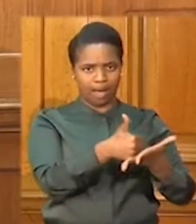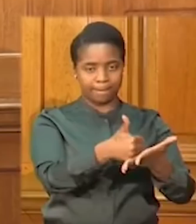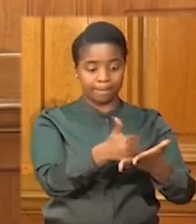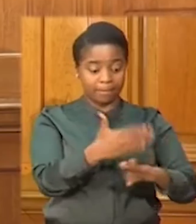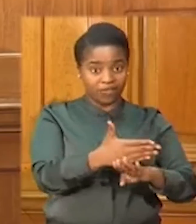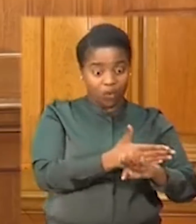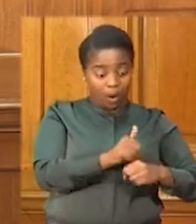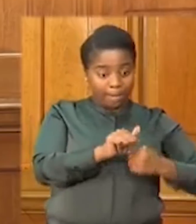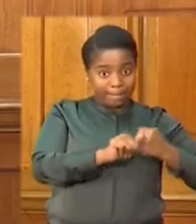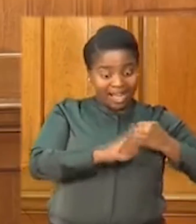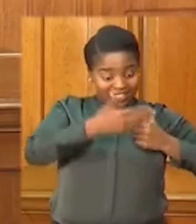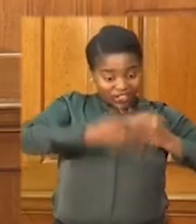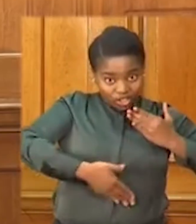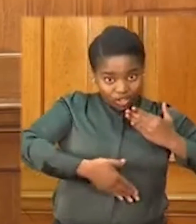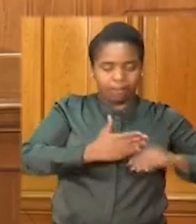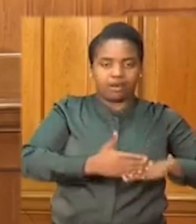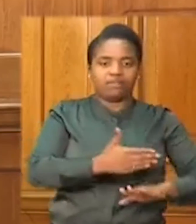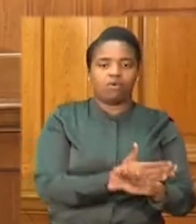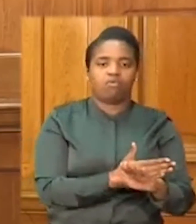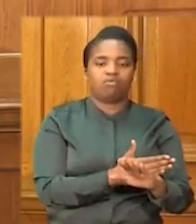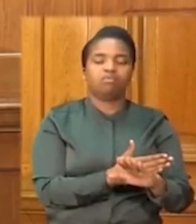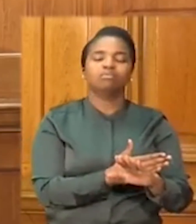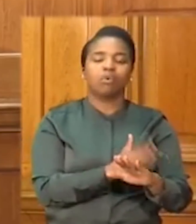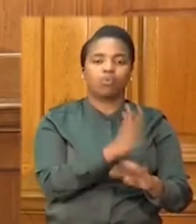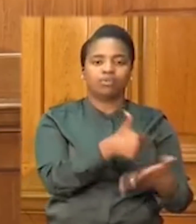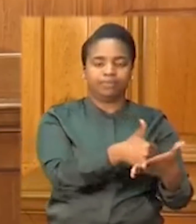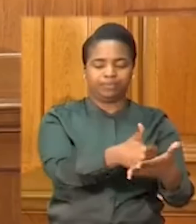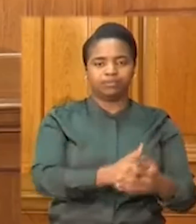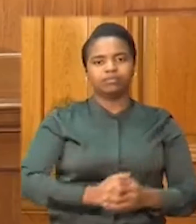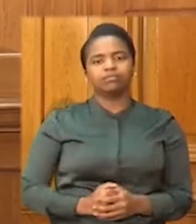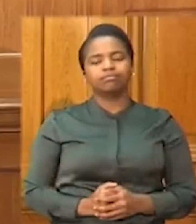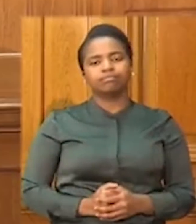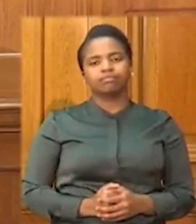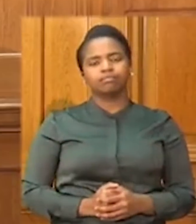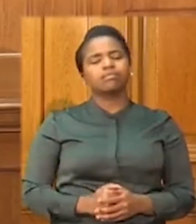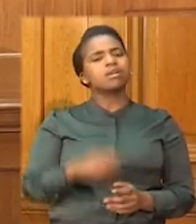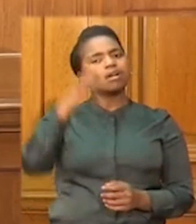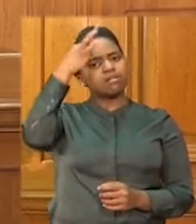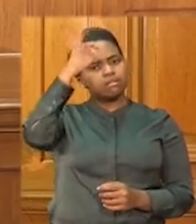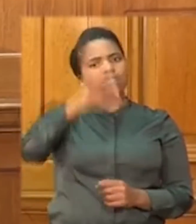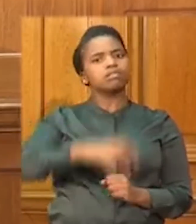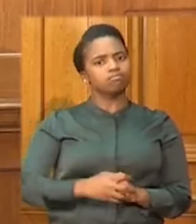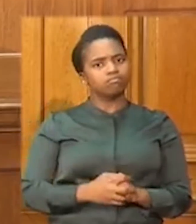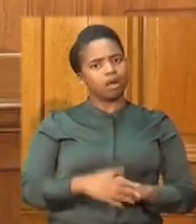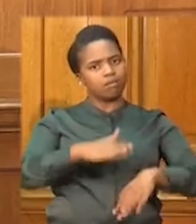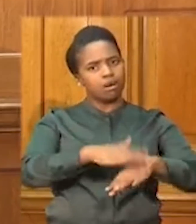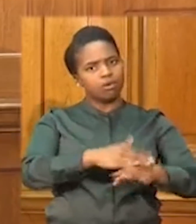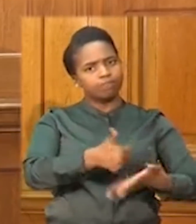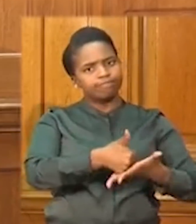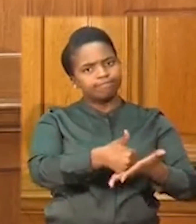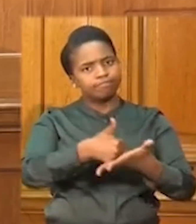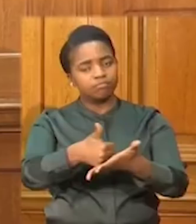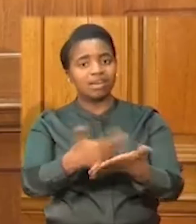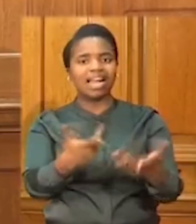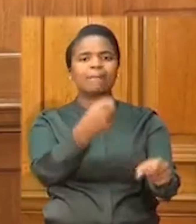Government is also working on additional support measures for vulnerable and affected sectors like